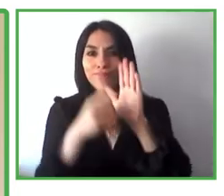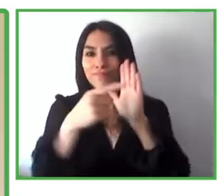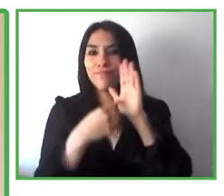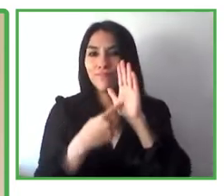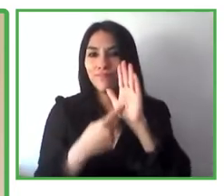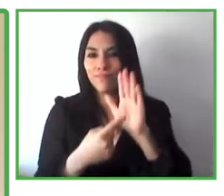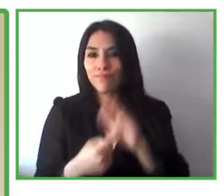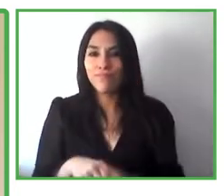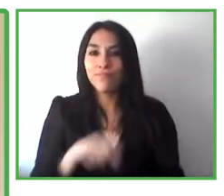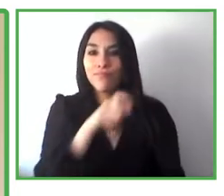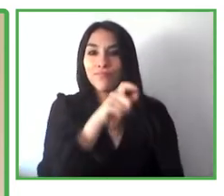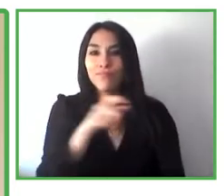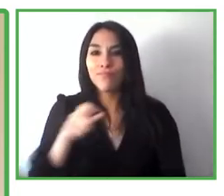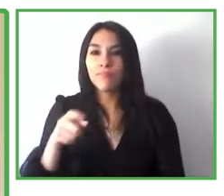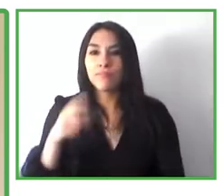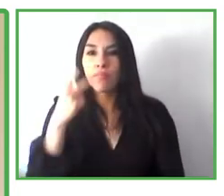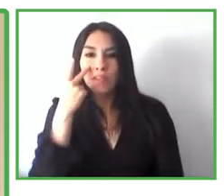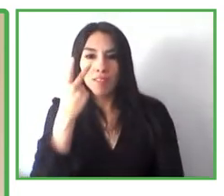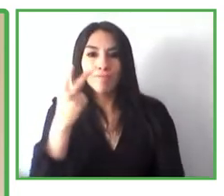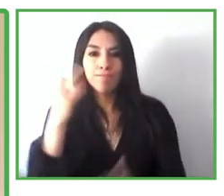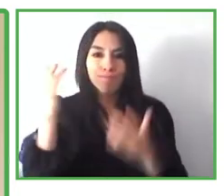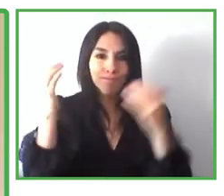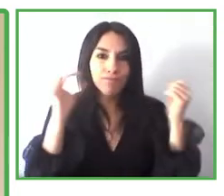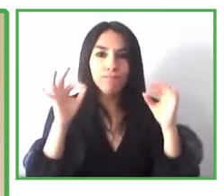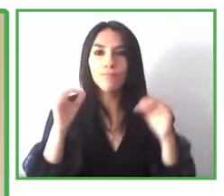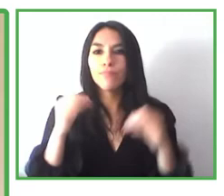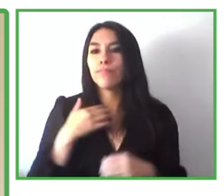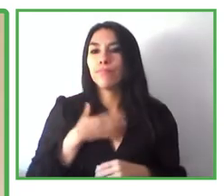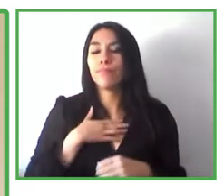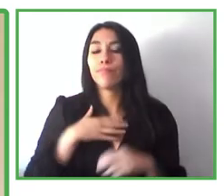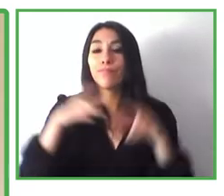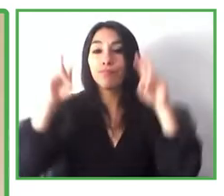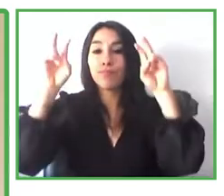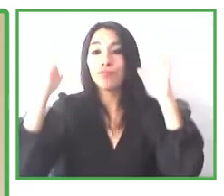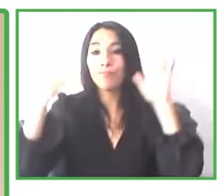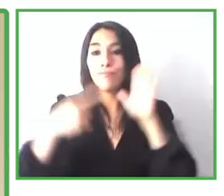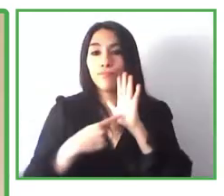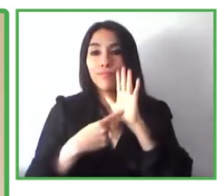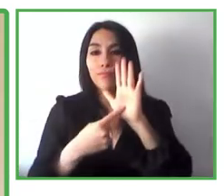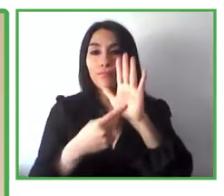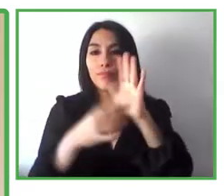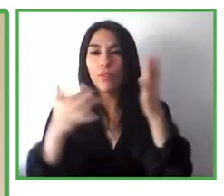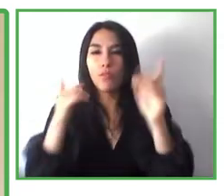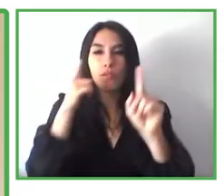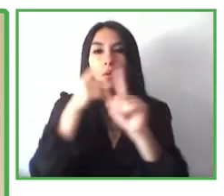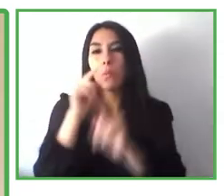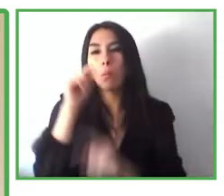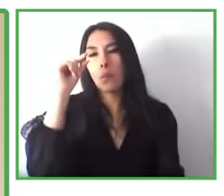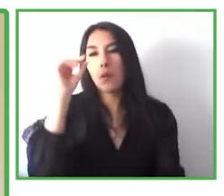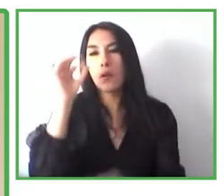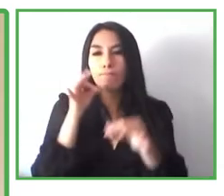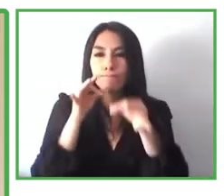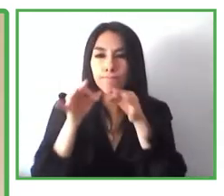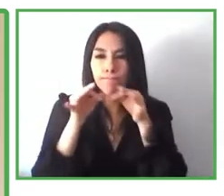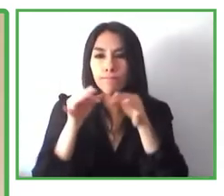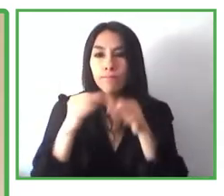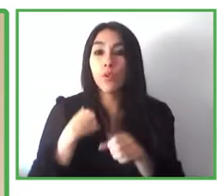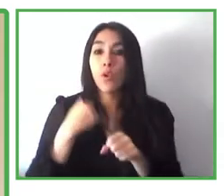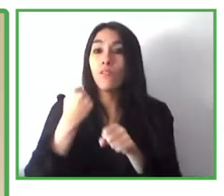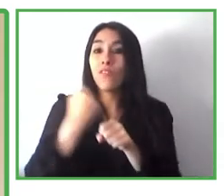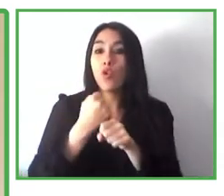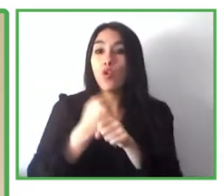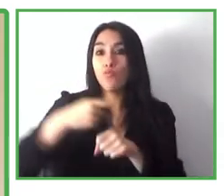important topics. And my purpose with the presentation is going to be to share with you an overview regarding the work that you do at the